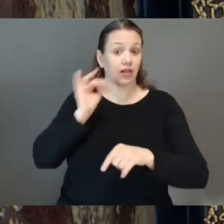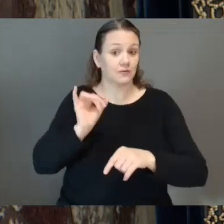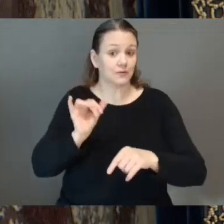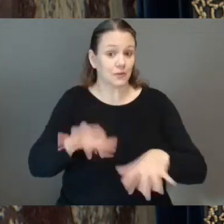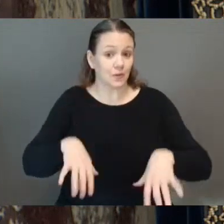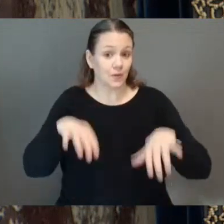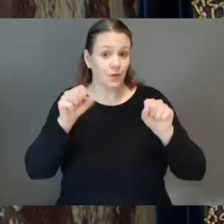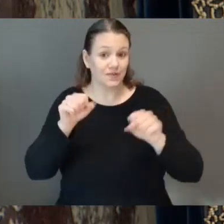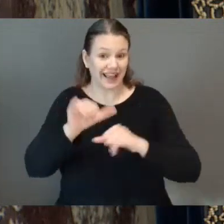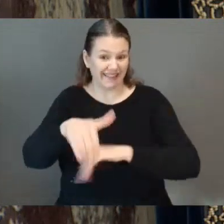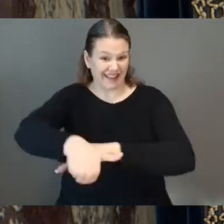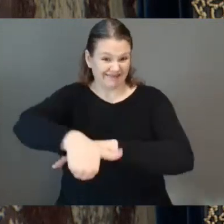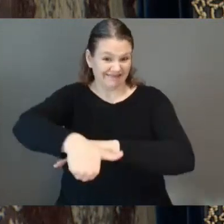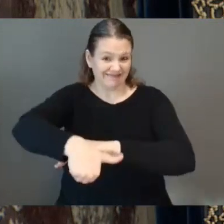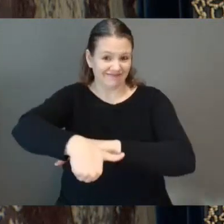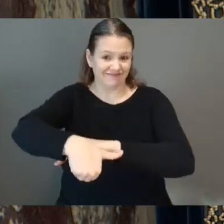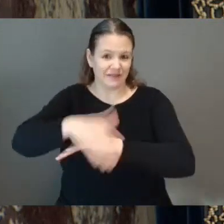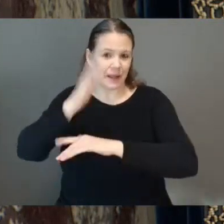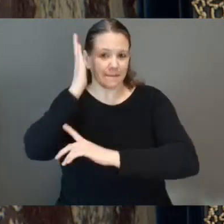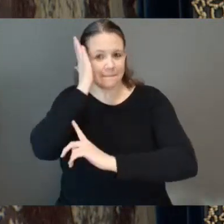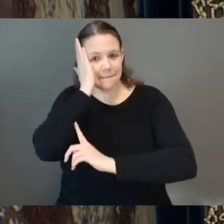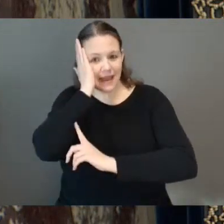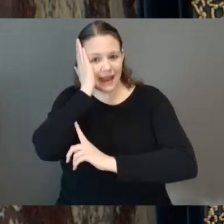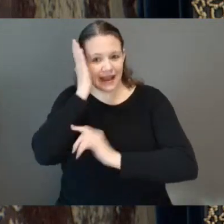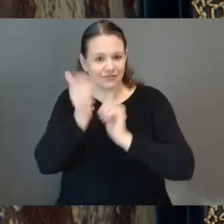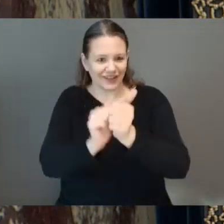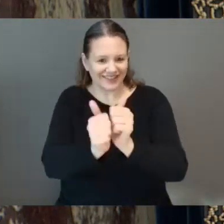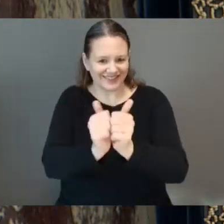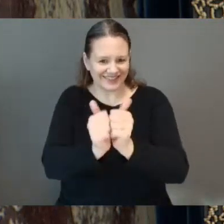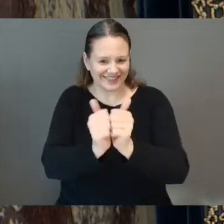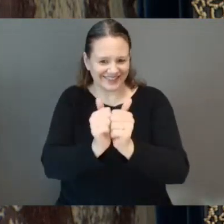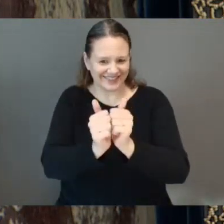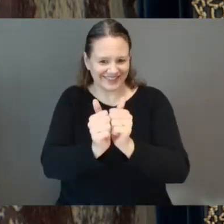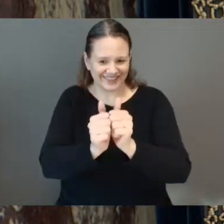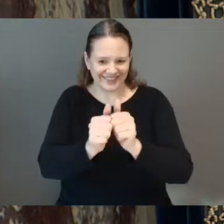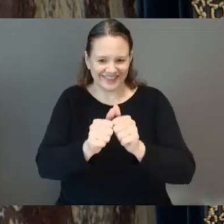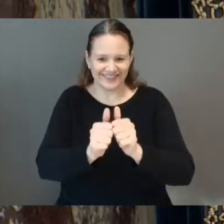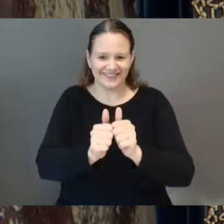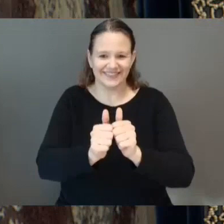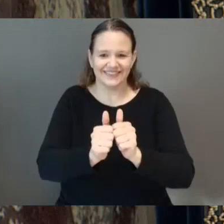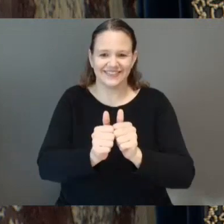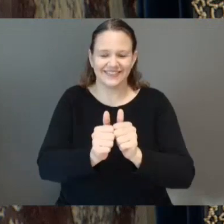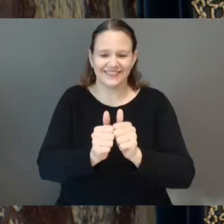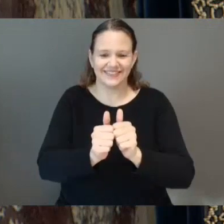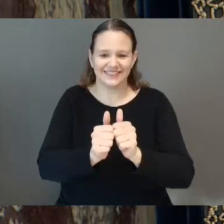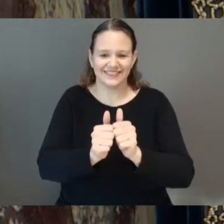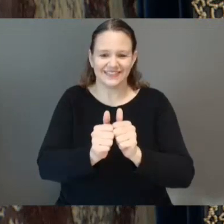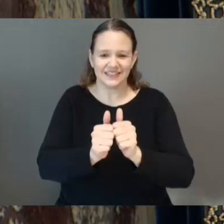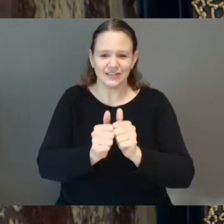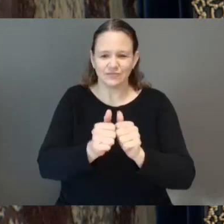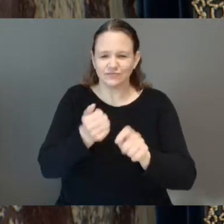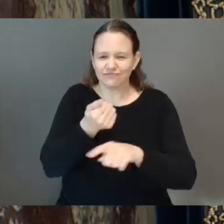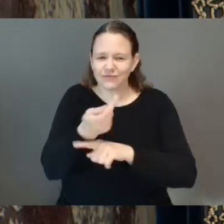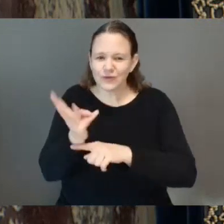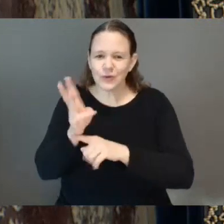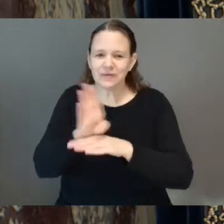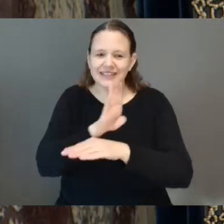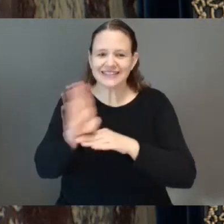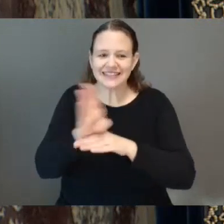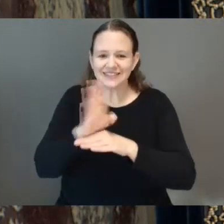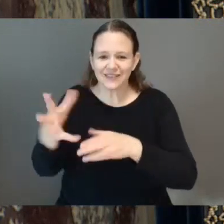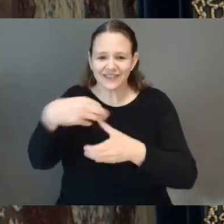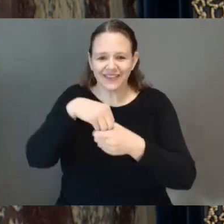bedraces, sponsored by the Cloverdale Chamber of Commerce, Cloverdale BIA, includes a children's bike parade and a